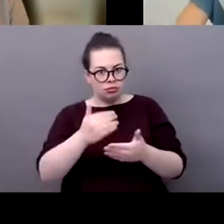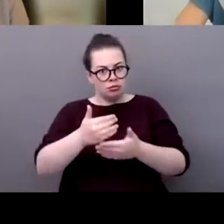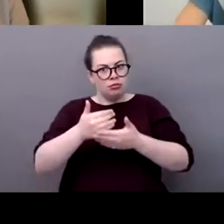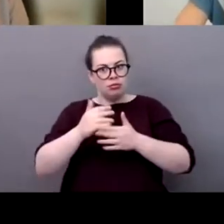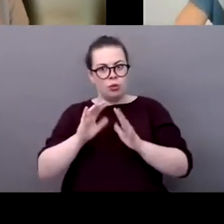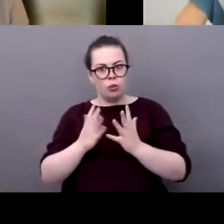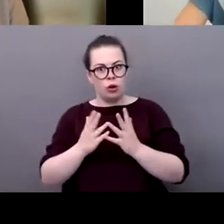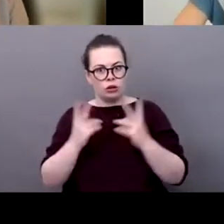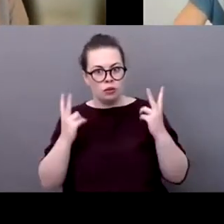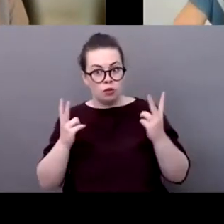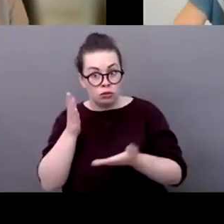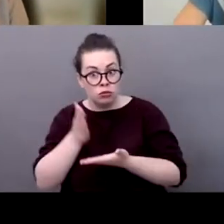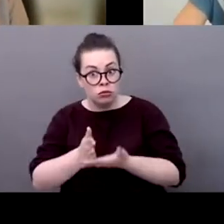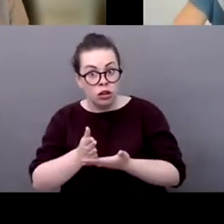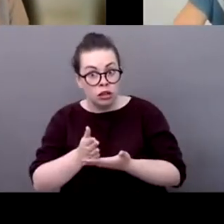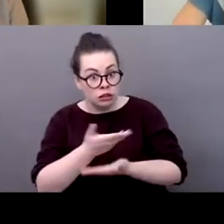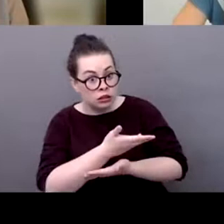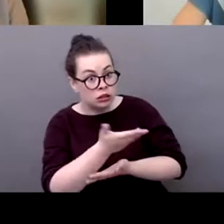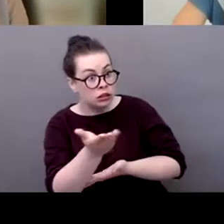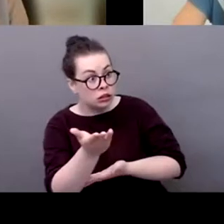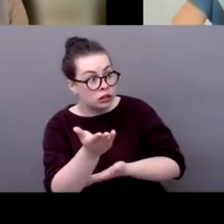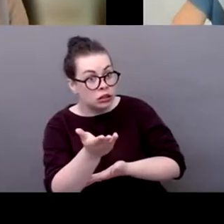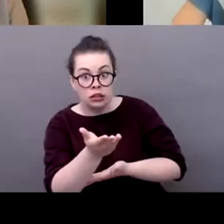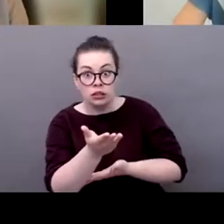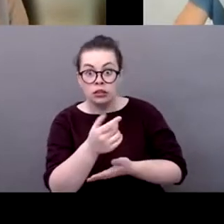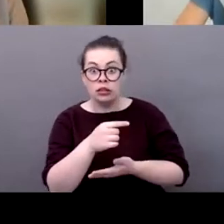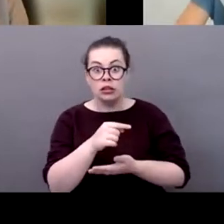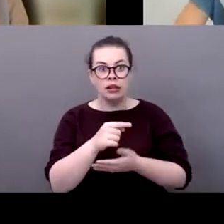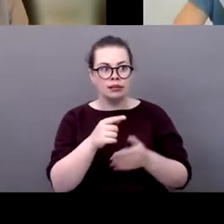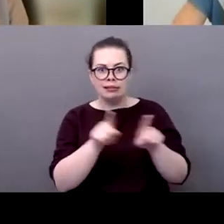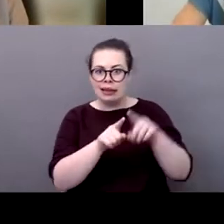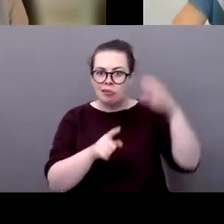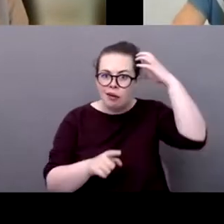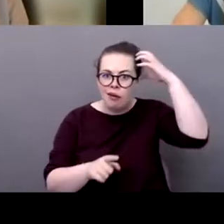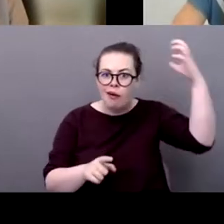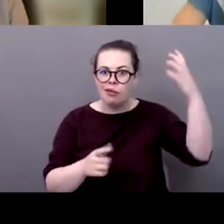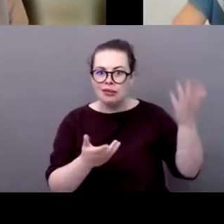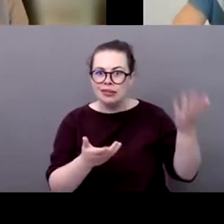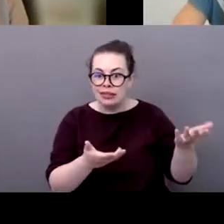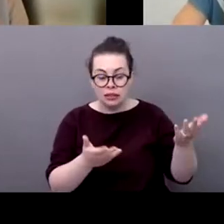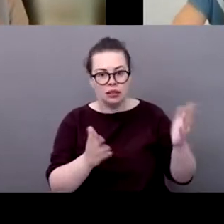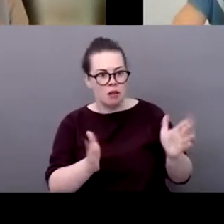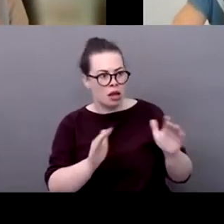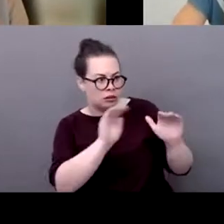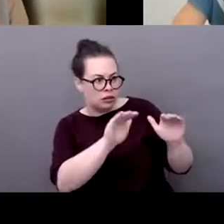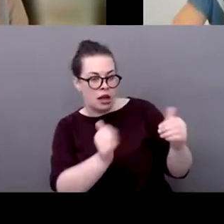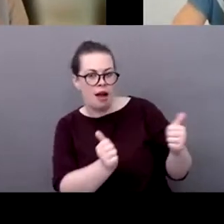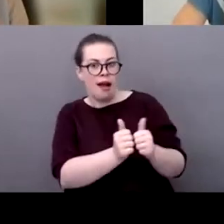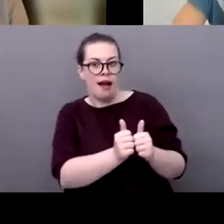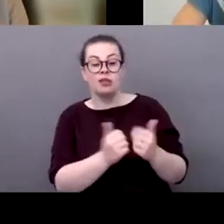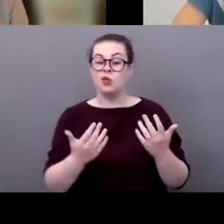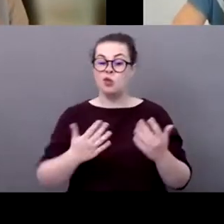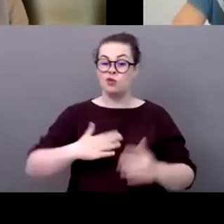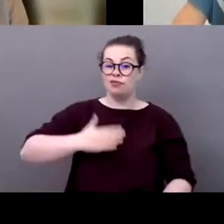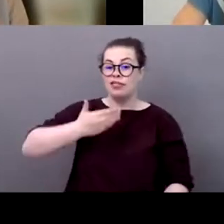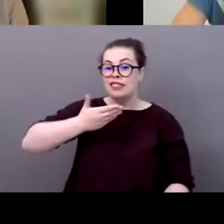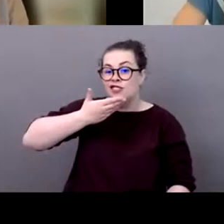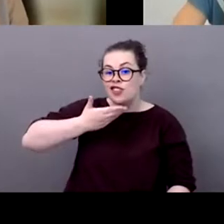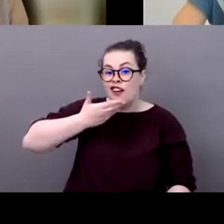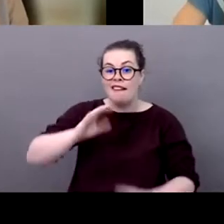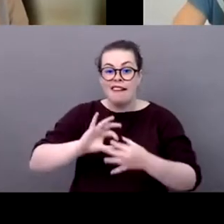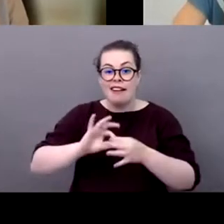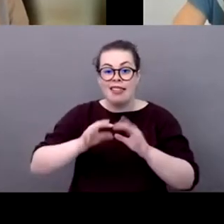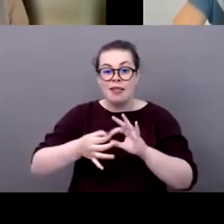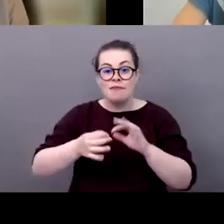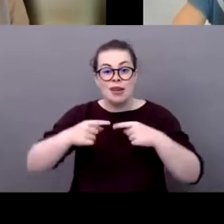business including public authorities um so for the czech olympic committee for example we were able to secure a small grant from